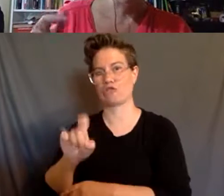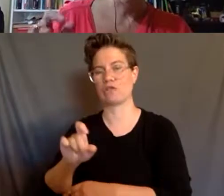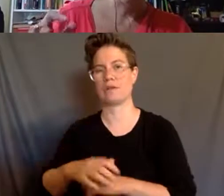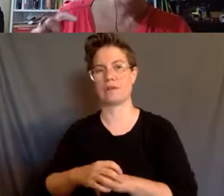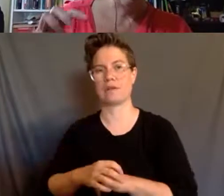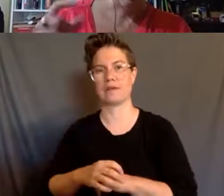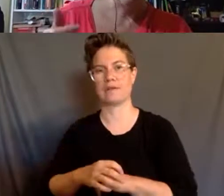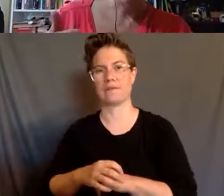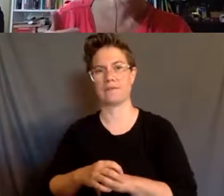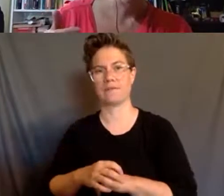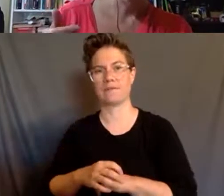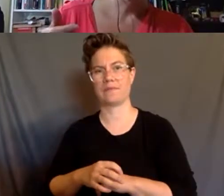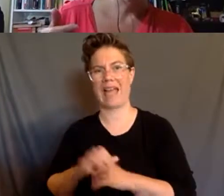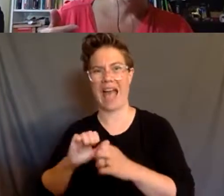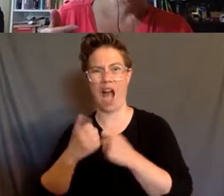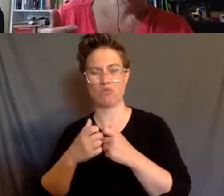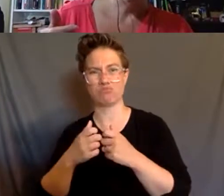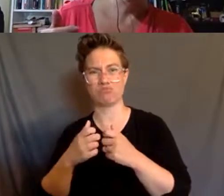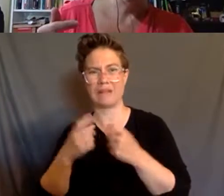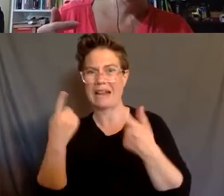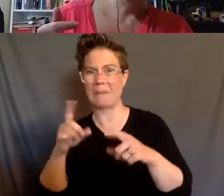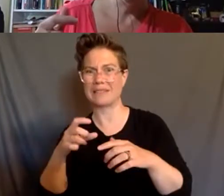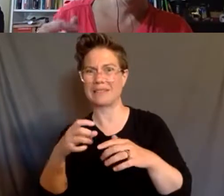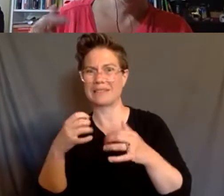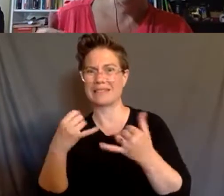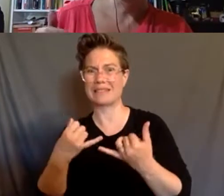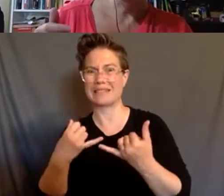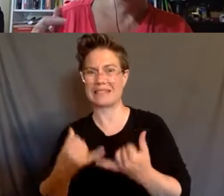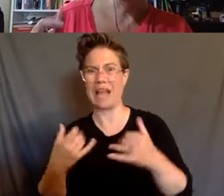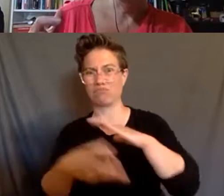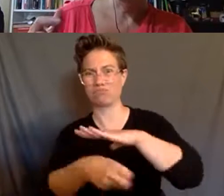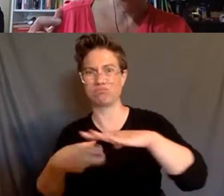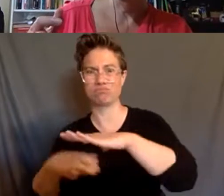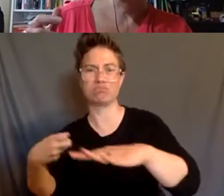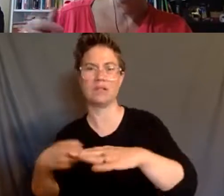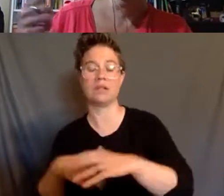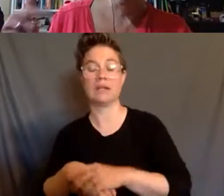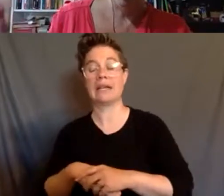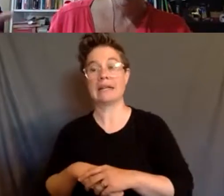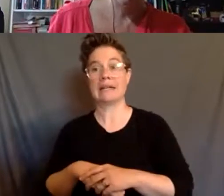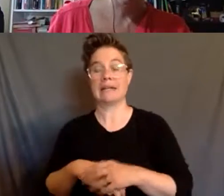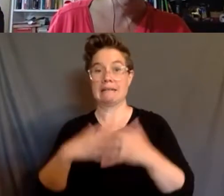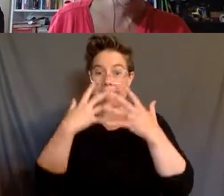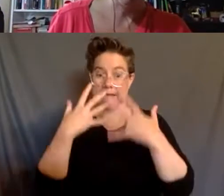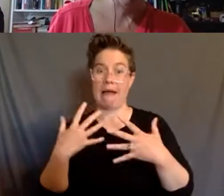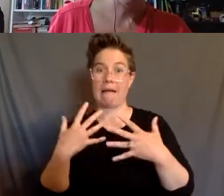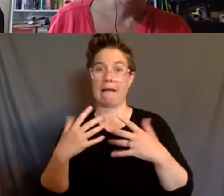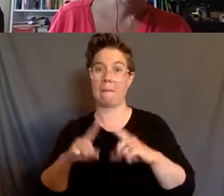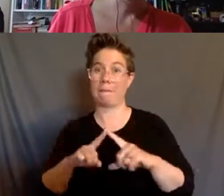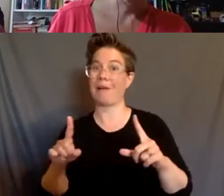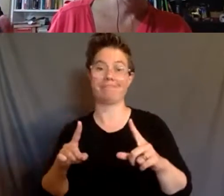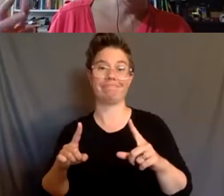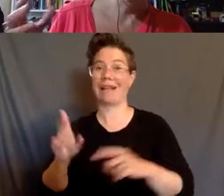mobilized now. So, which is really sad, but of course we know this from history